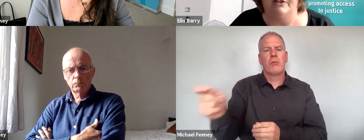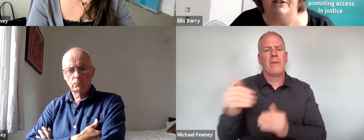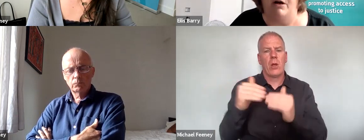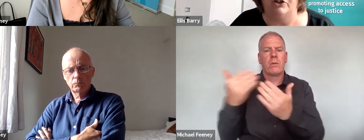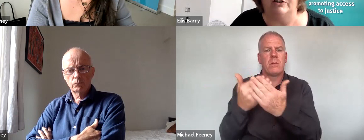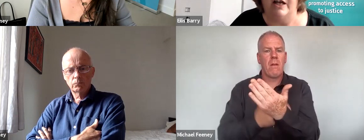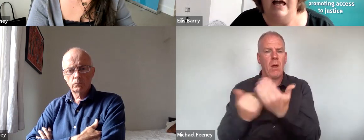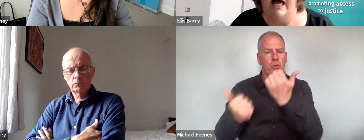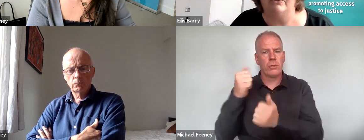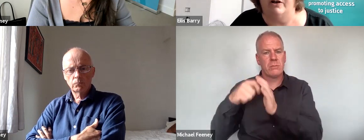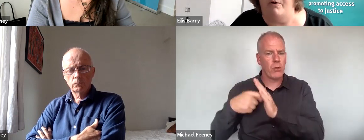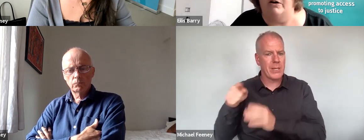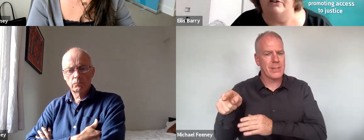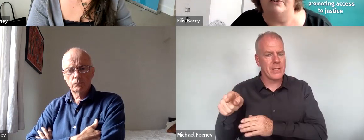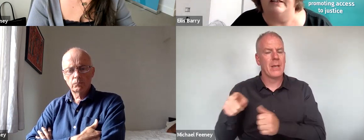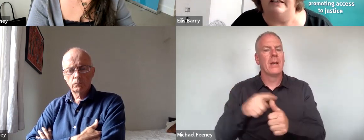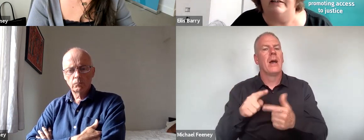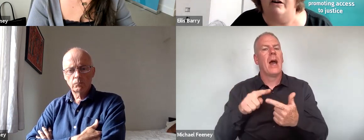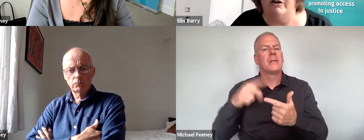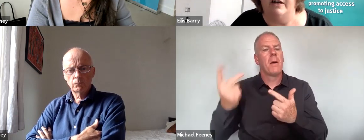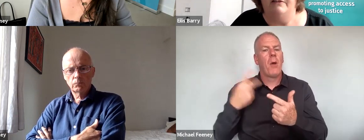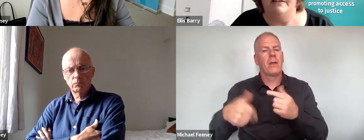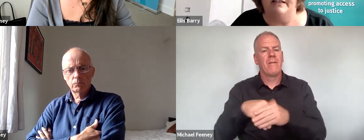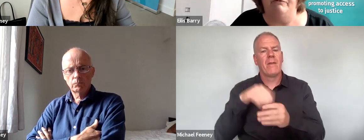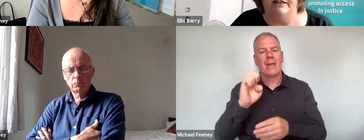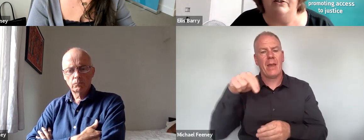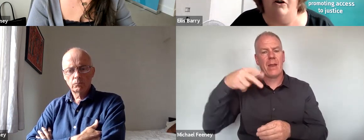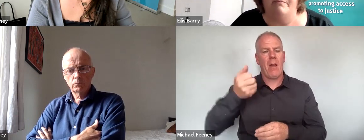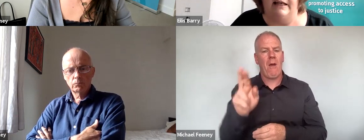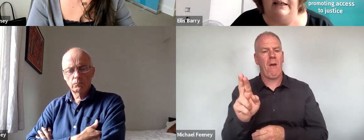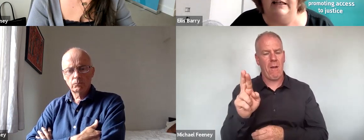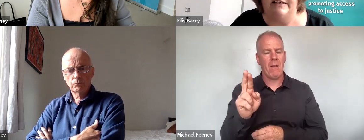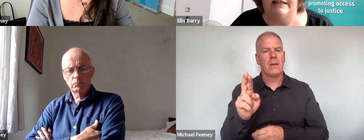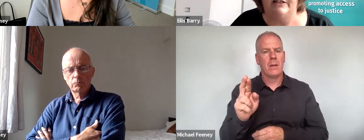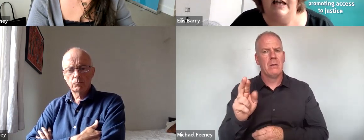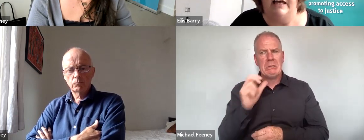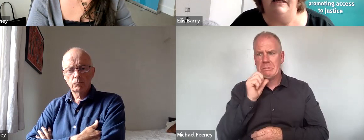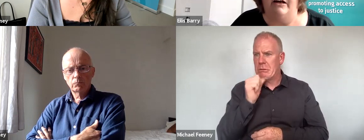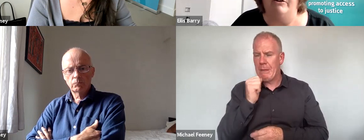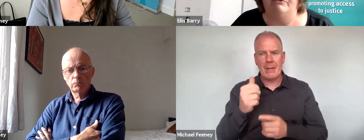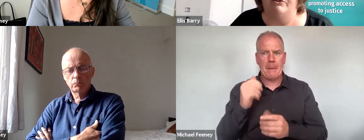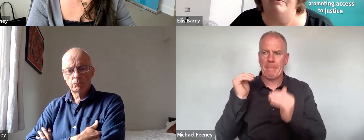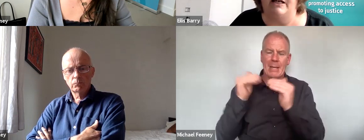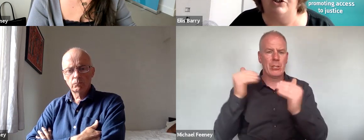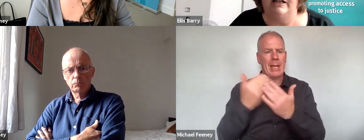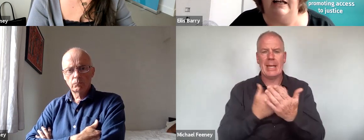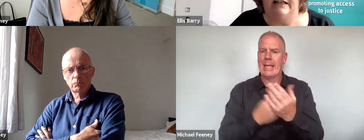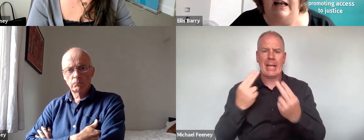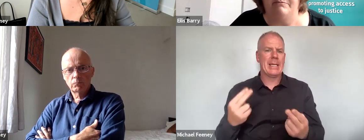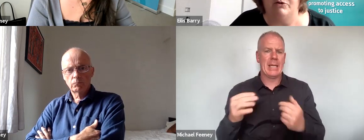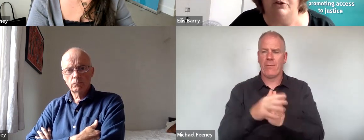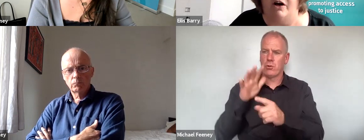Law and Justice Project, and our partners in ENAR, the significant unmet legal need in the area of discrimination